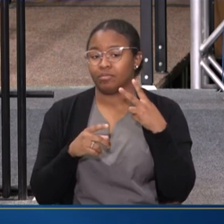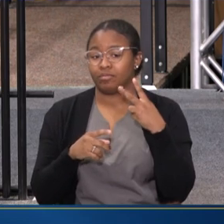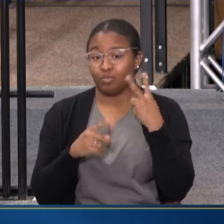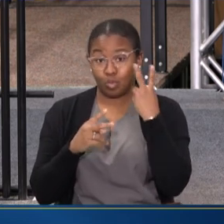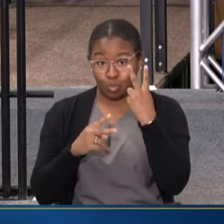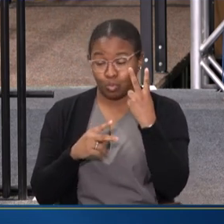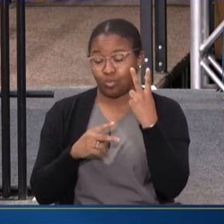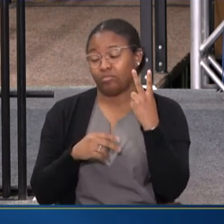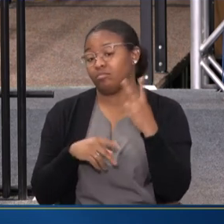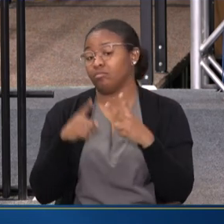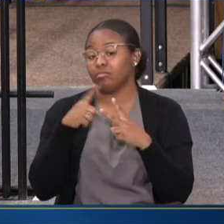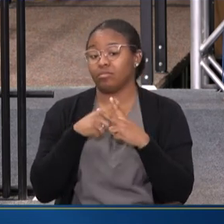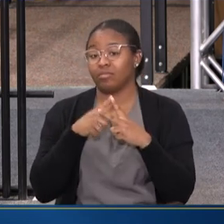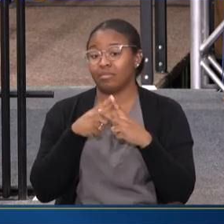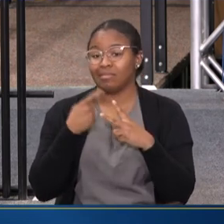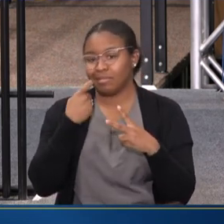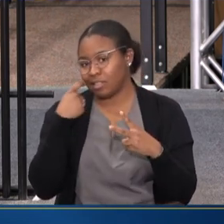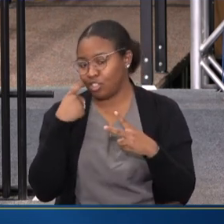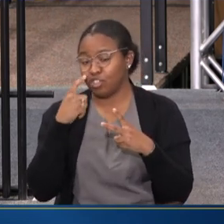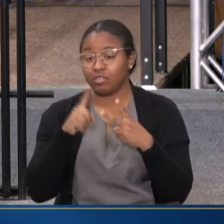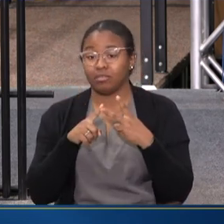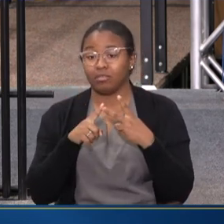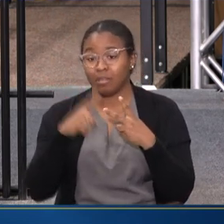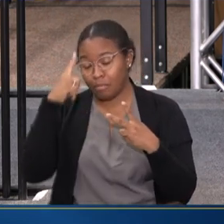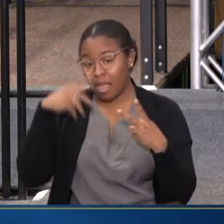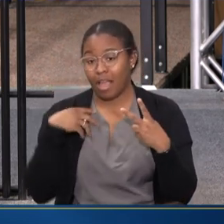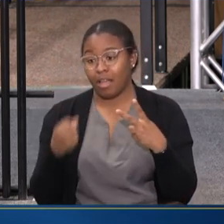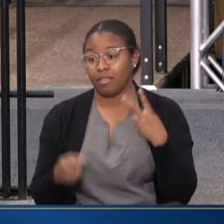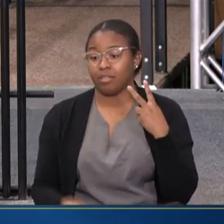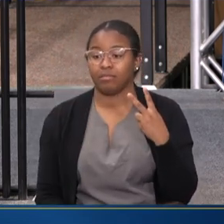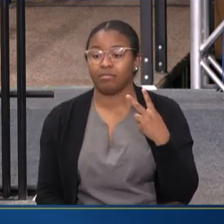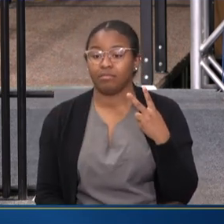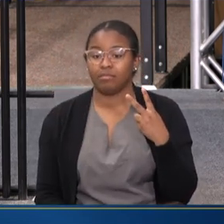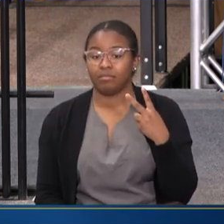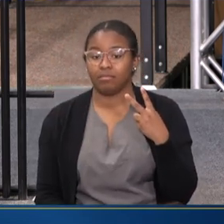TWO ITEMS. ONE, ADDICTION. TWO, MENTAL HEALTH.